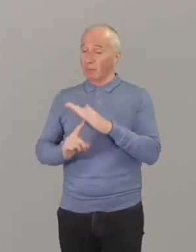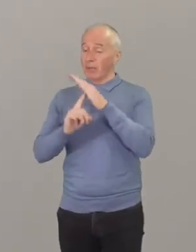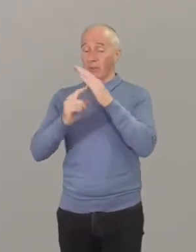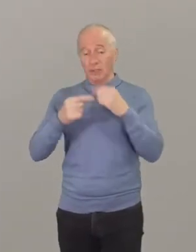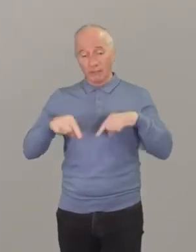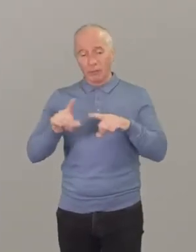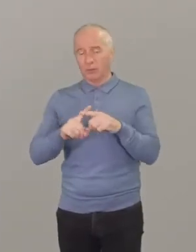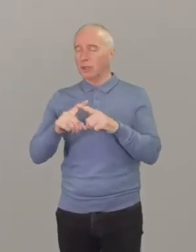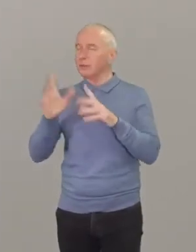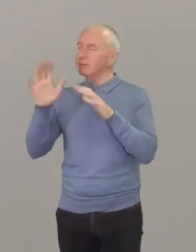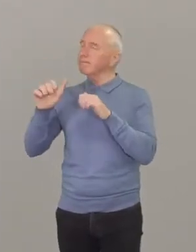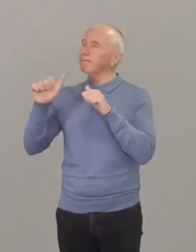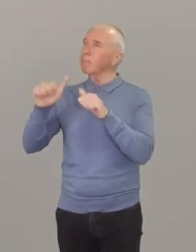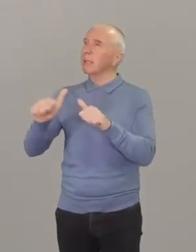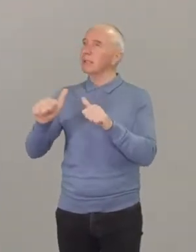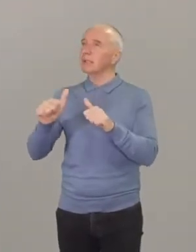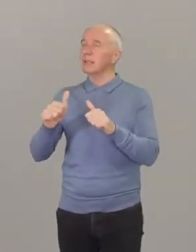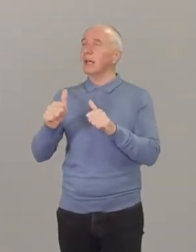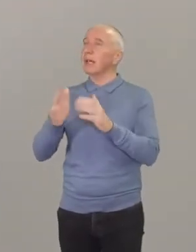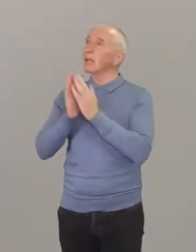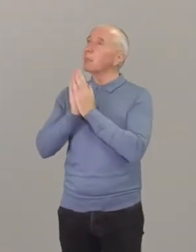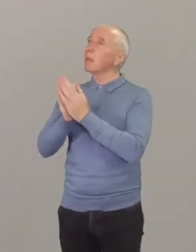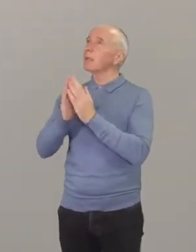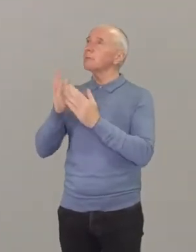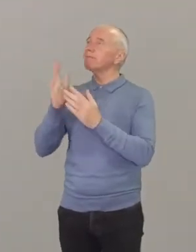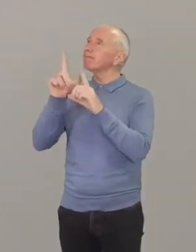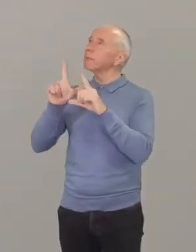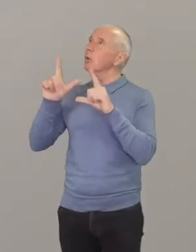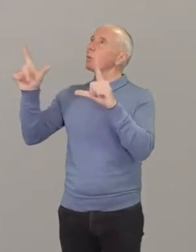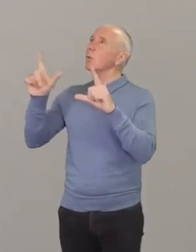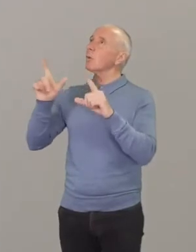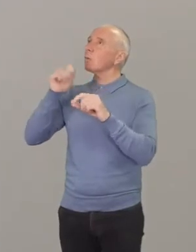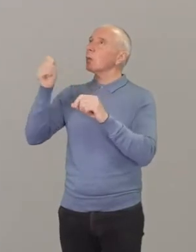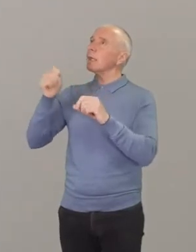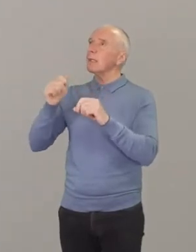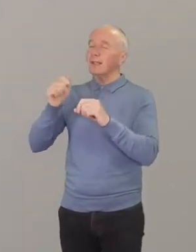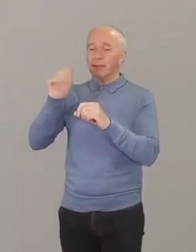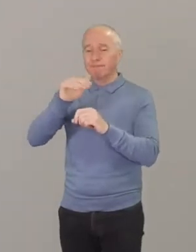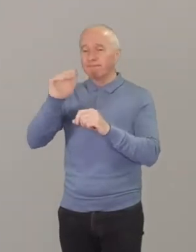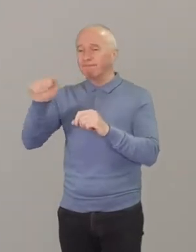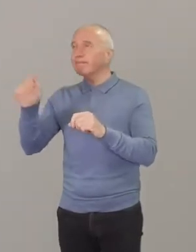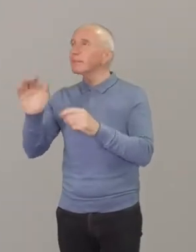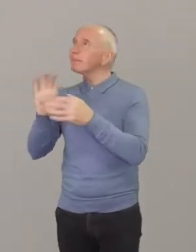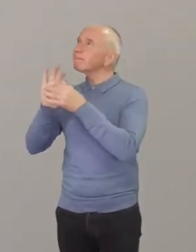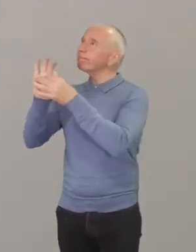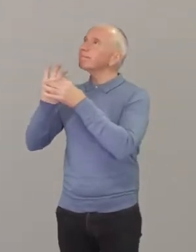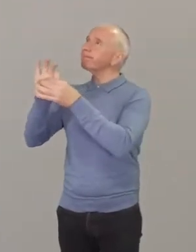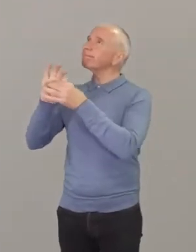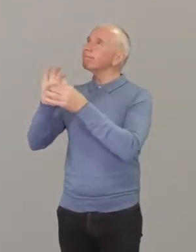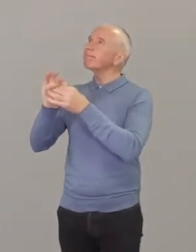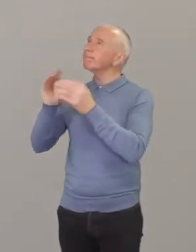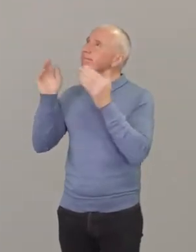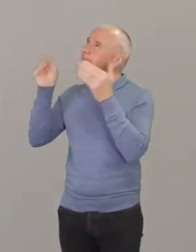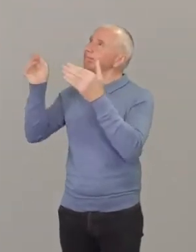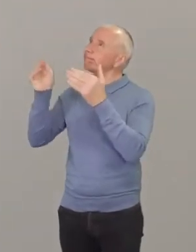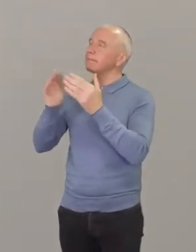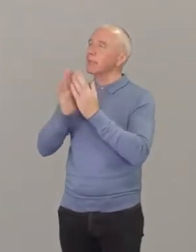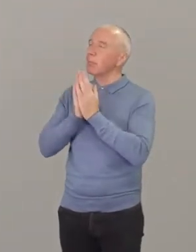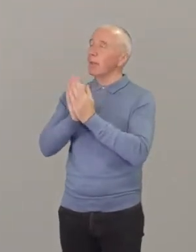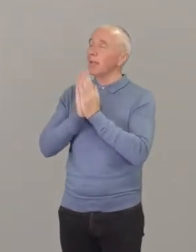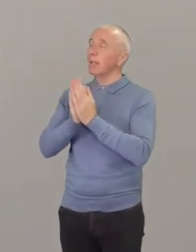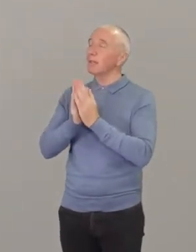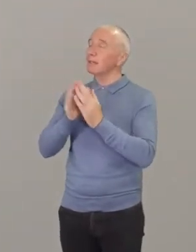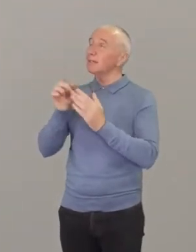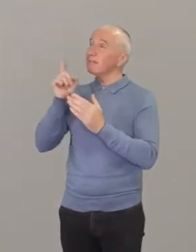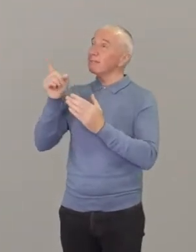I am praying that the Lord will continue to deepen our commitment to seeking him in prayer which I think is so important as we move forward